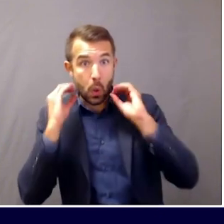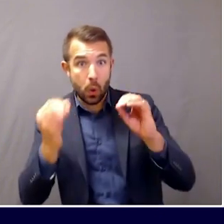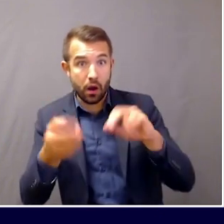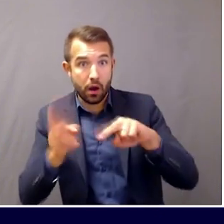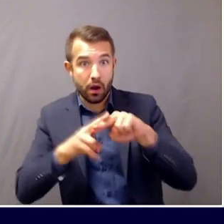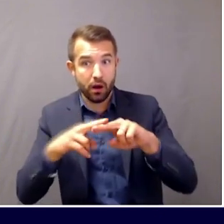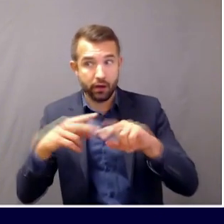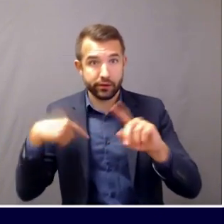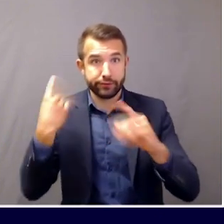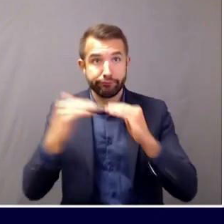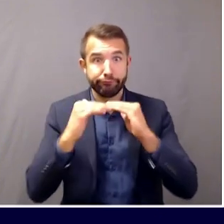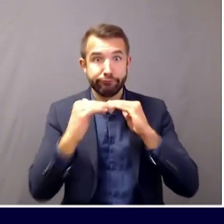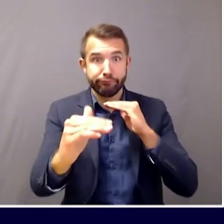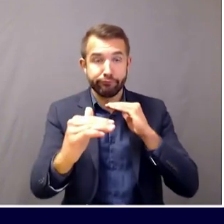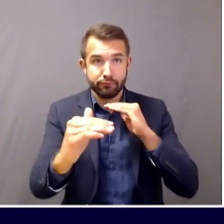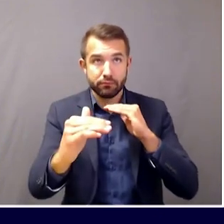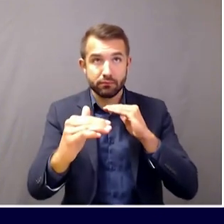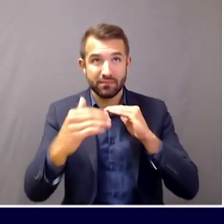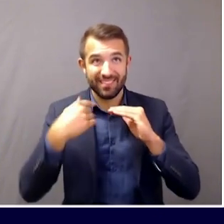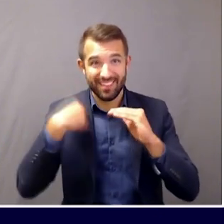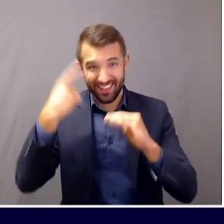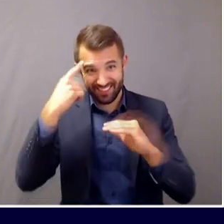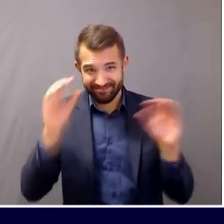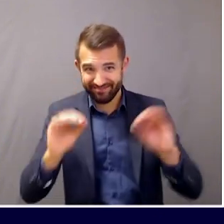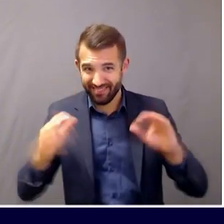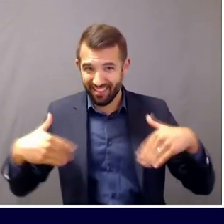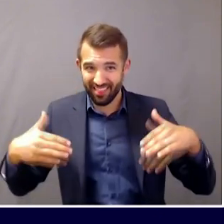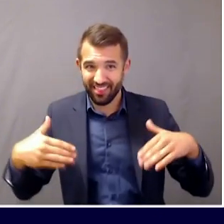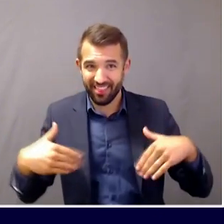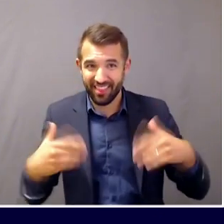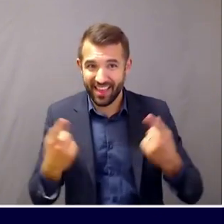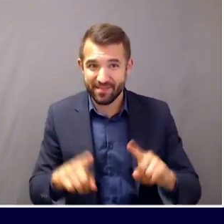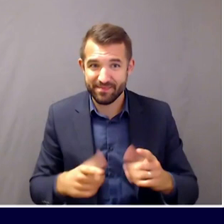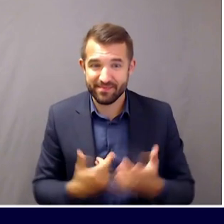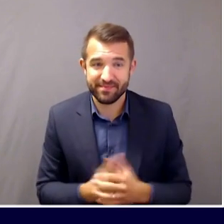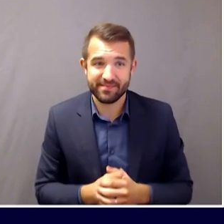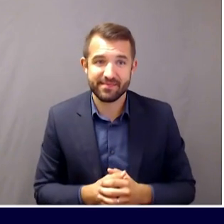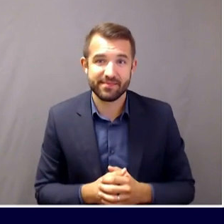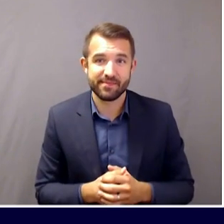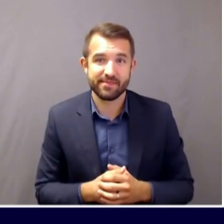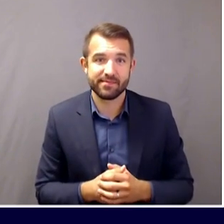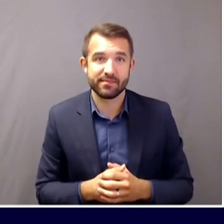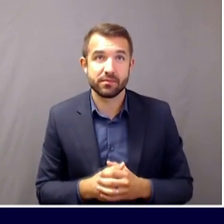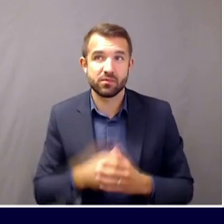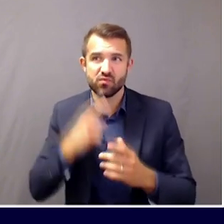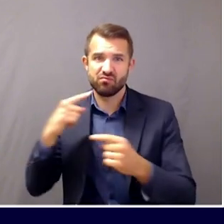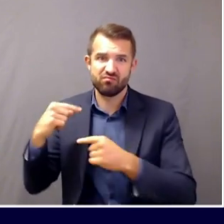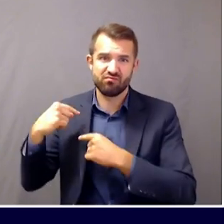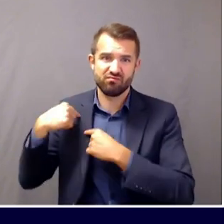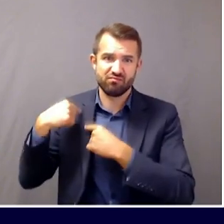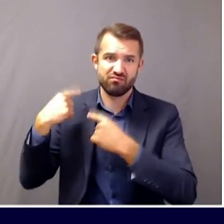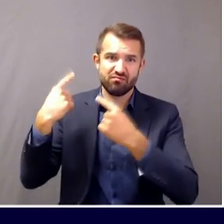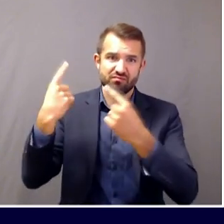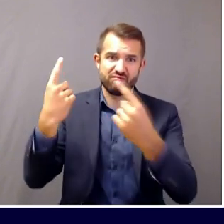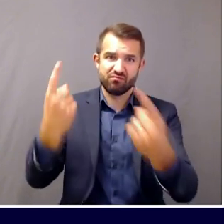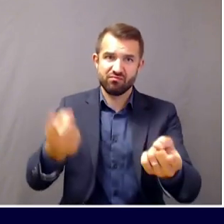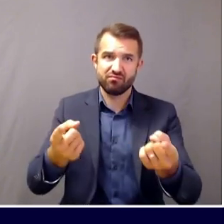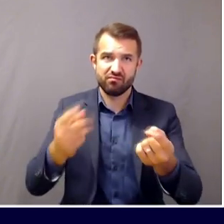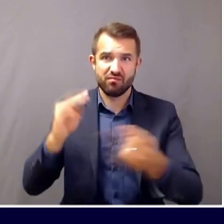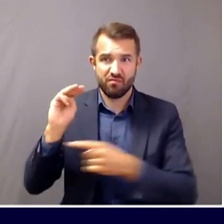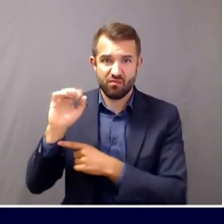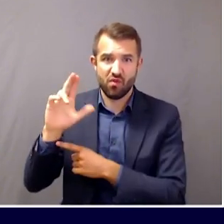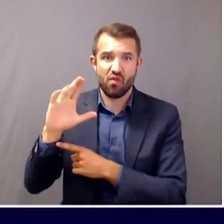we have had a zero day since we've had a single case, which is to say all the way going back to early March.